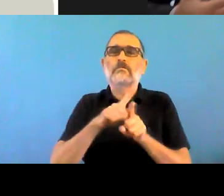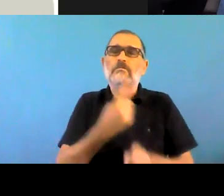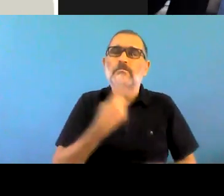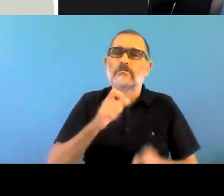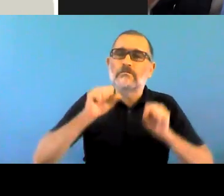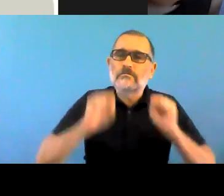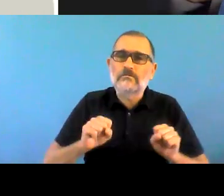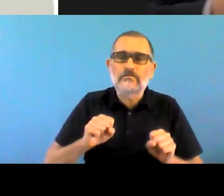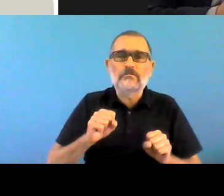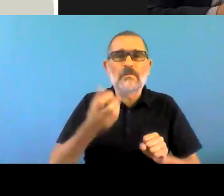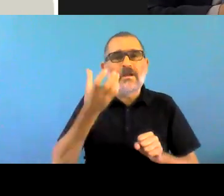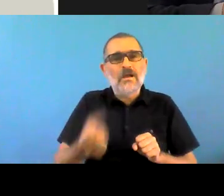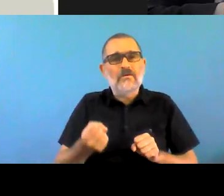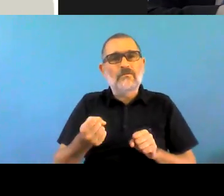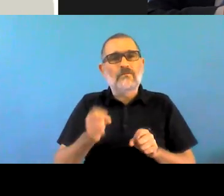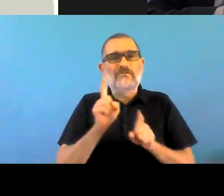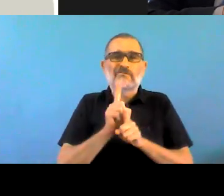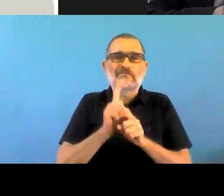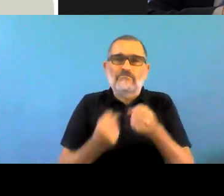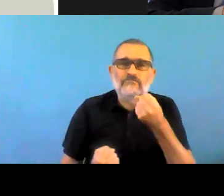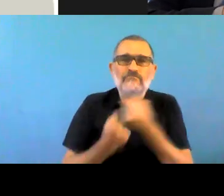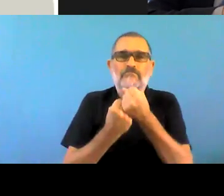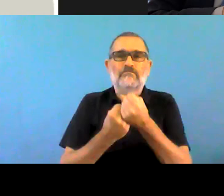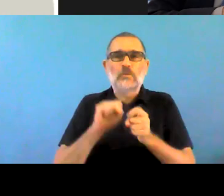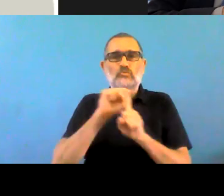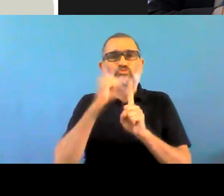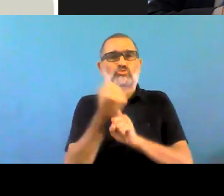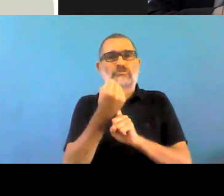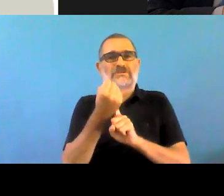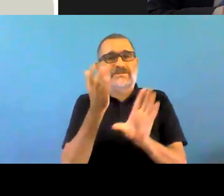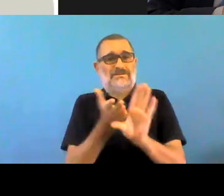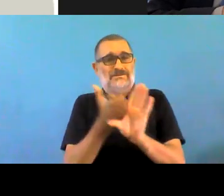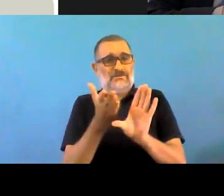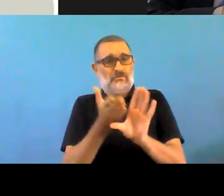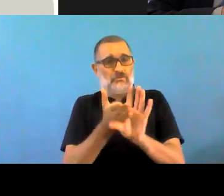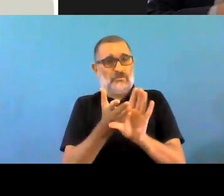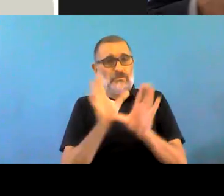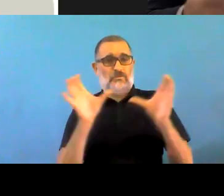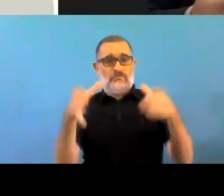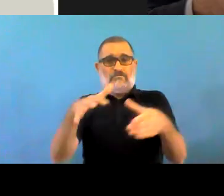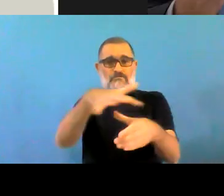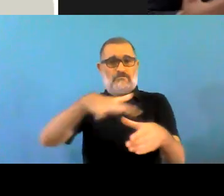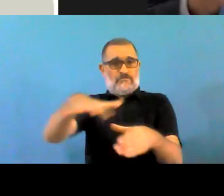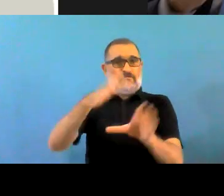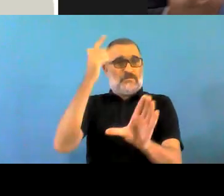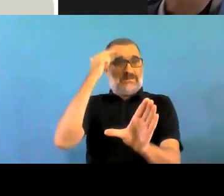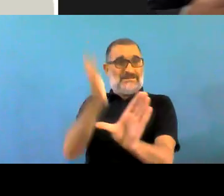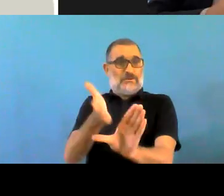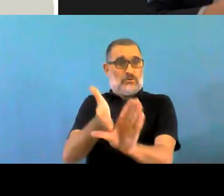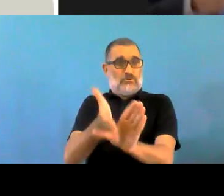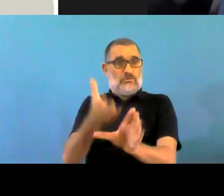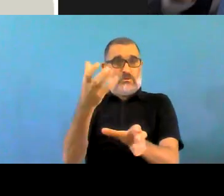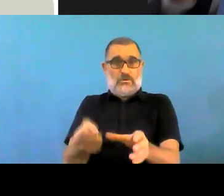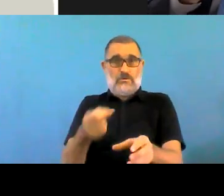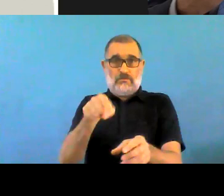support policies on community mental health? He's also asking, how can